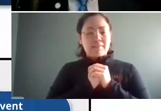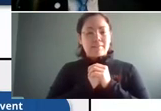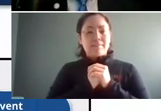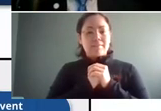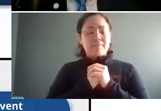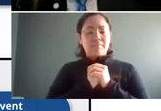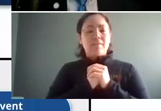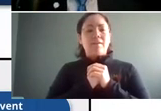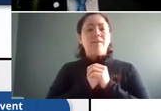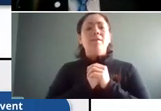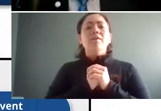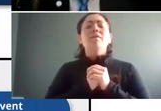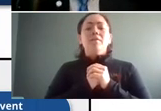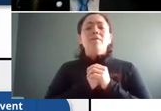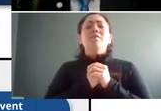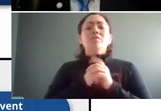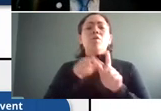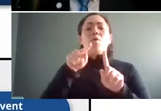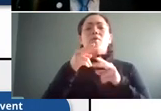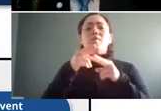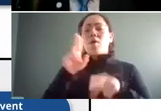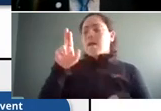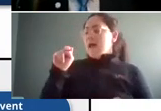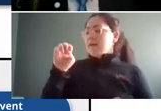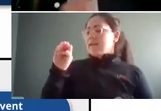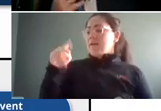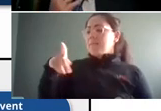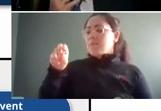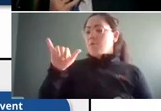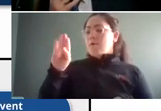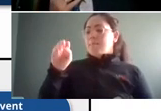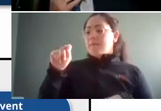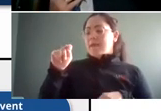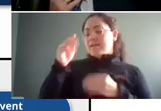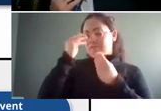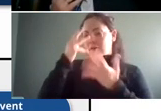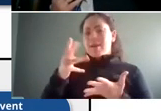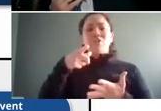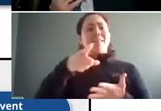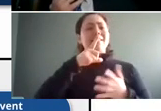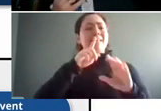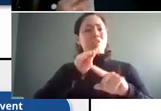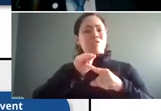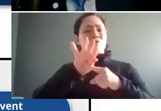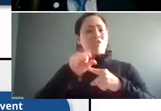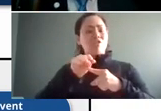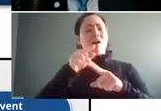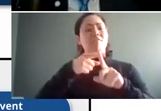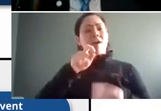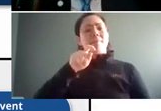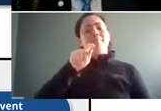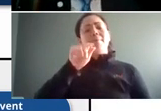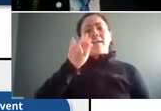so um this is a screenshot from the indiana department of workforce development and some of the unemployment